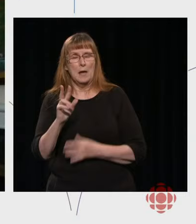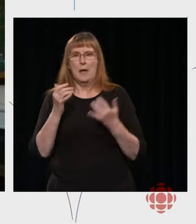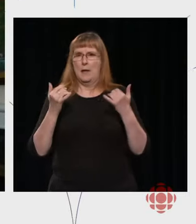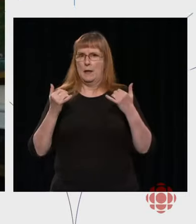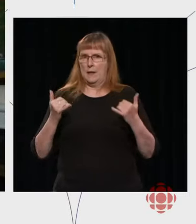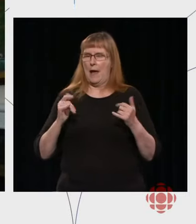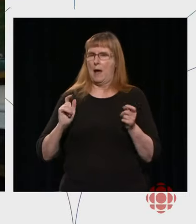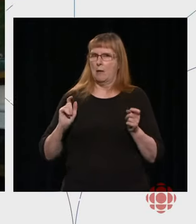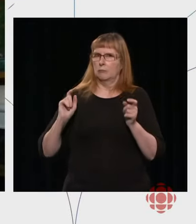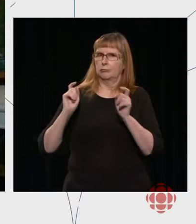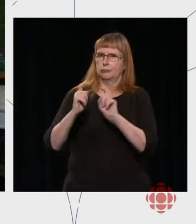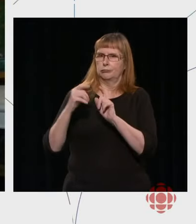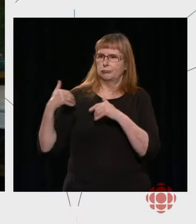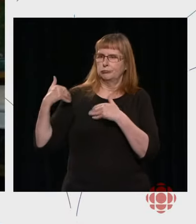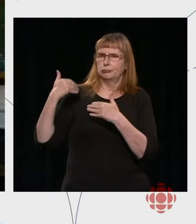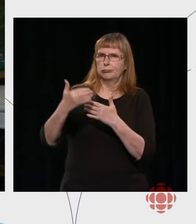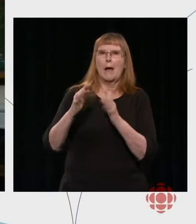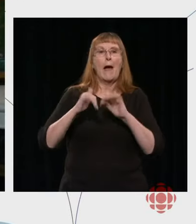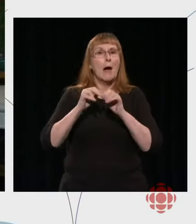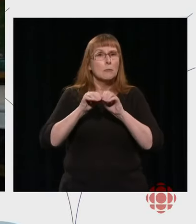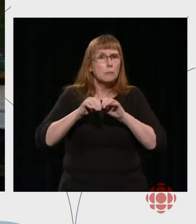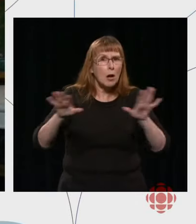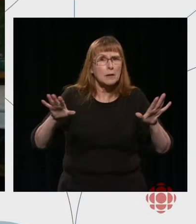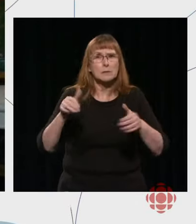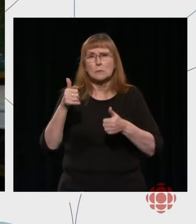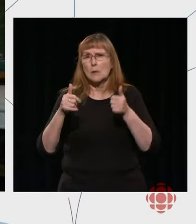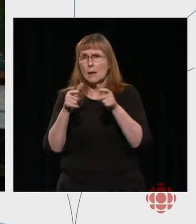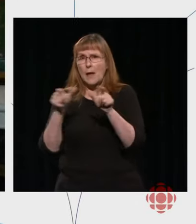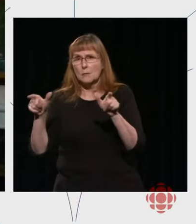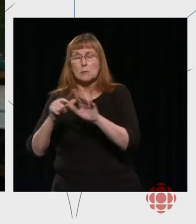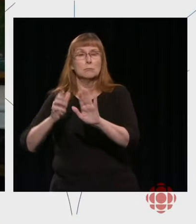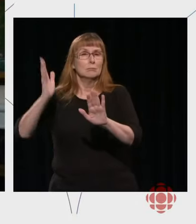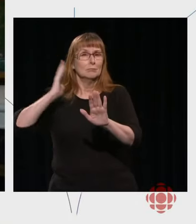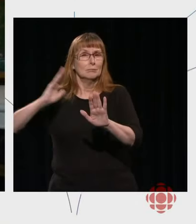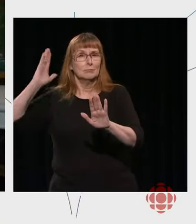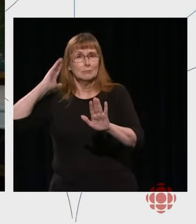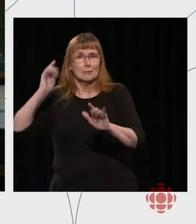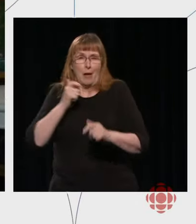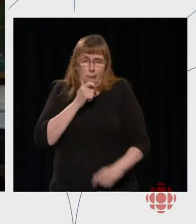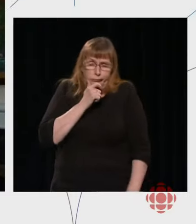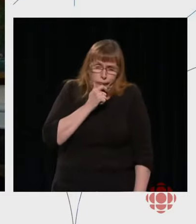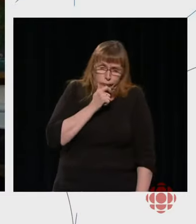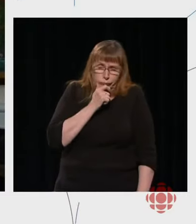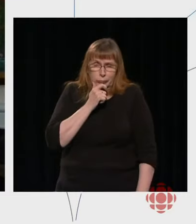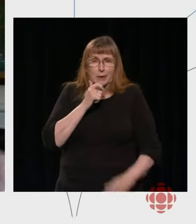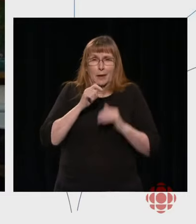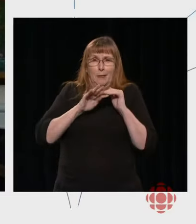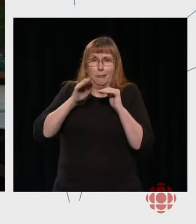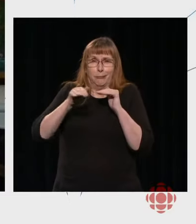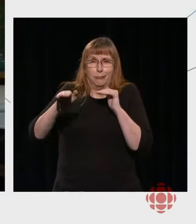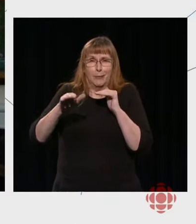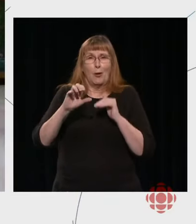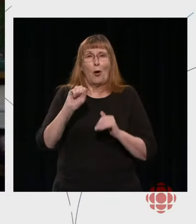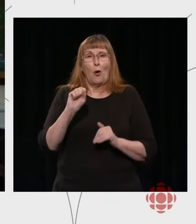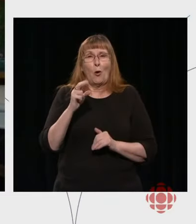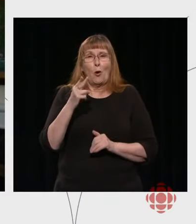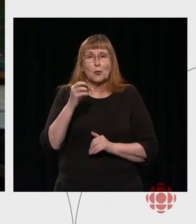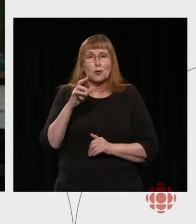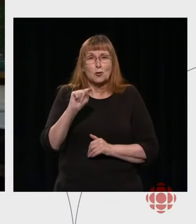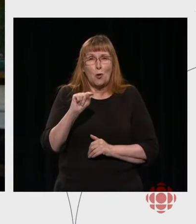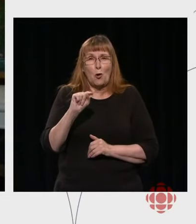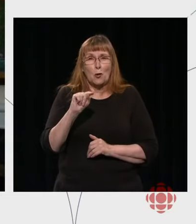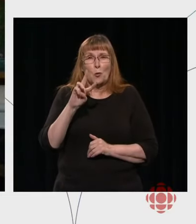is distributed. Don't forget, it started as a shortwave radio service. And just to Michael's point,